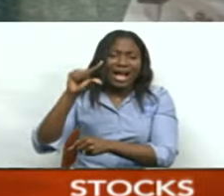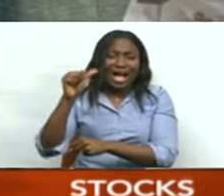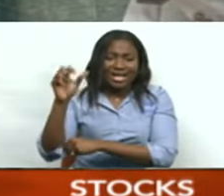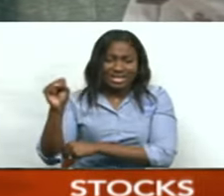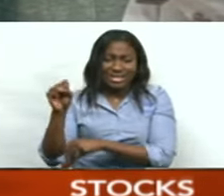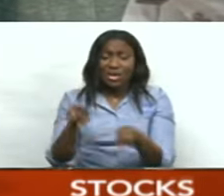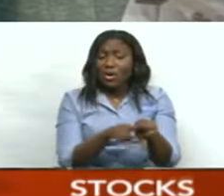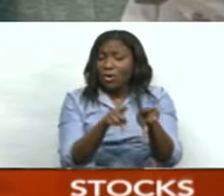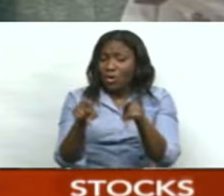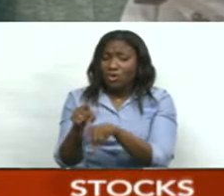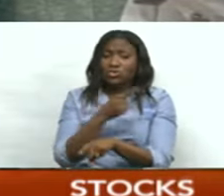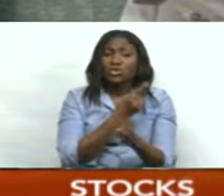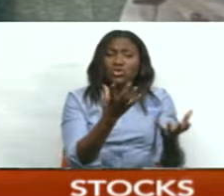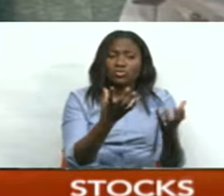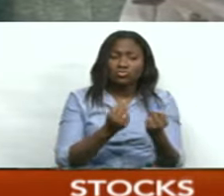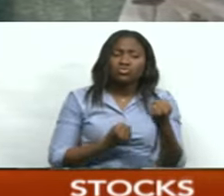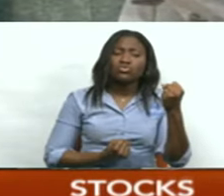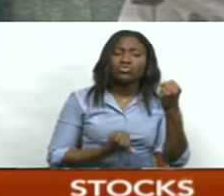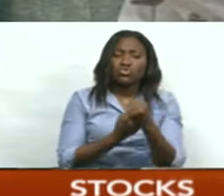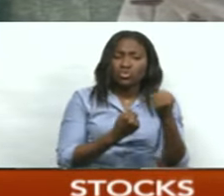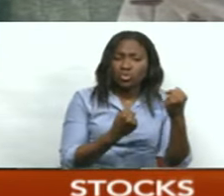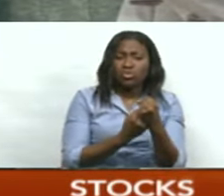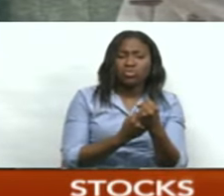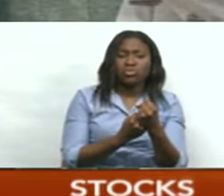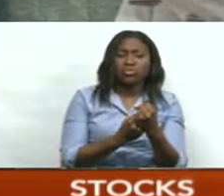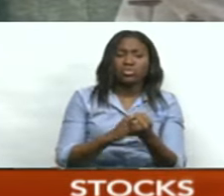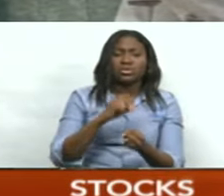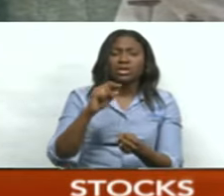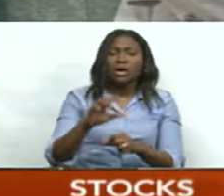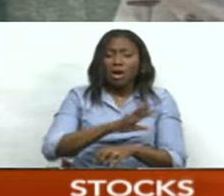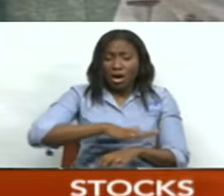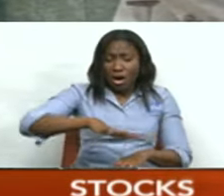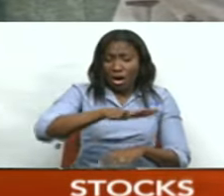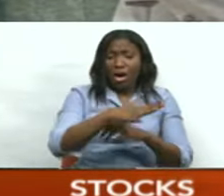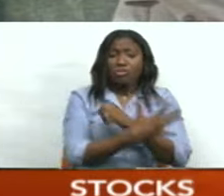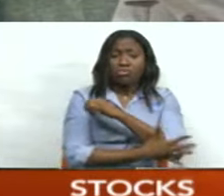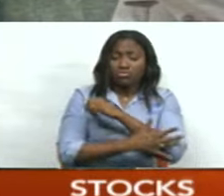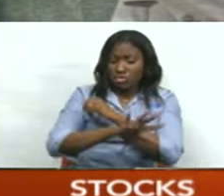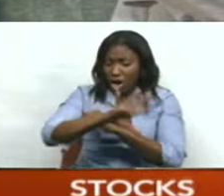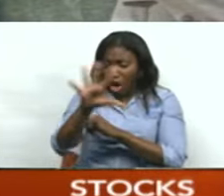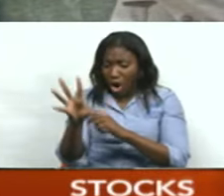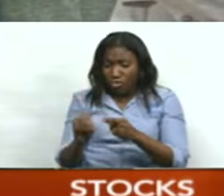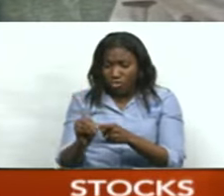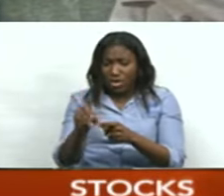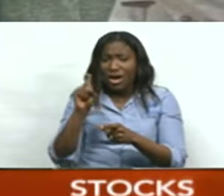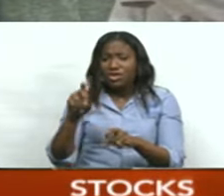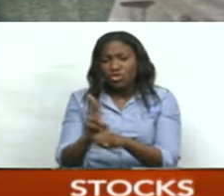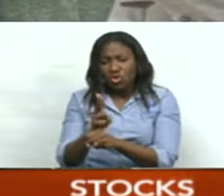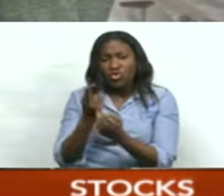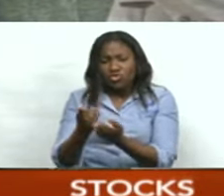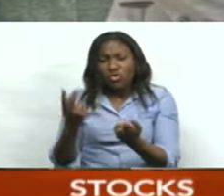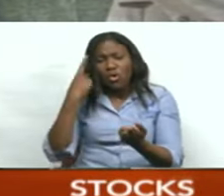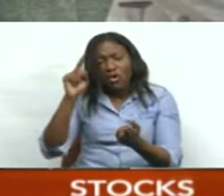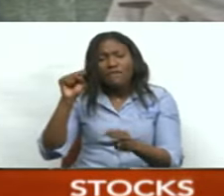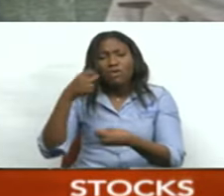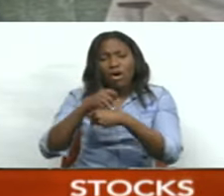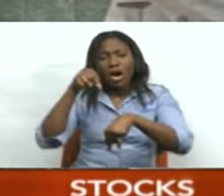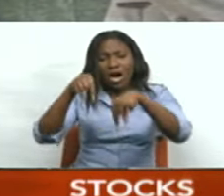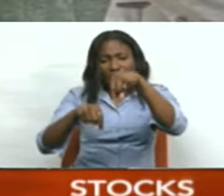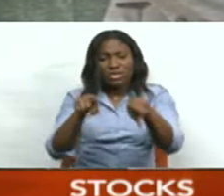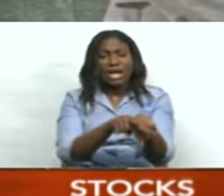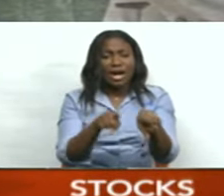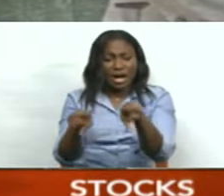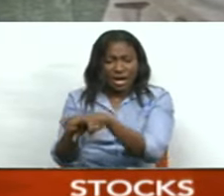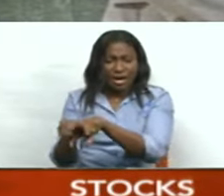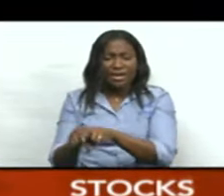Young also made a call to support the African continent's ability to independently develop its own resources for energy security in that part of the